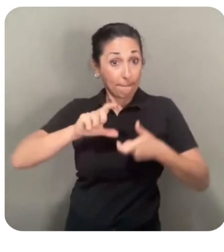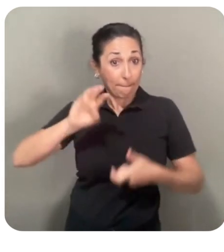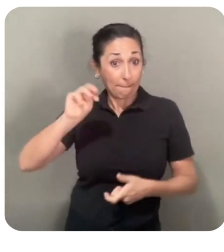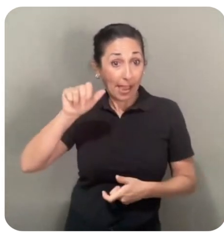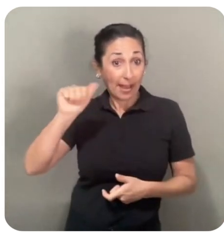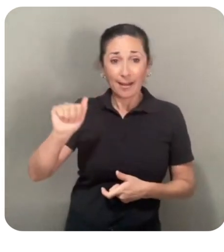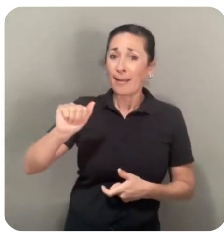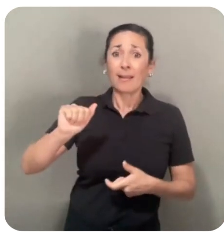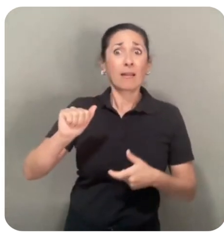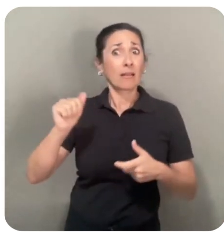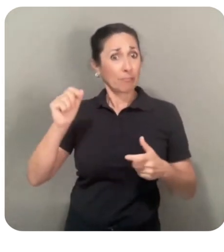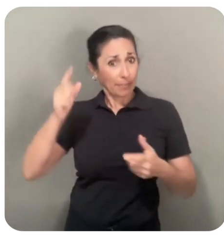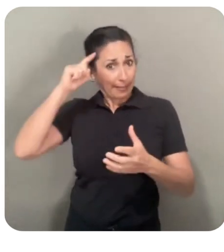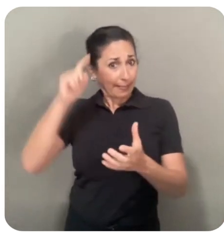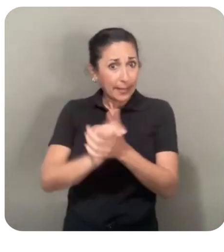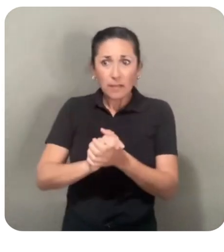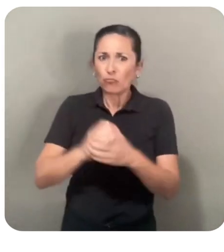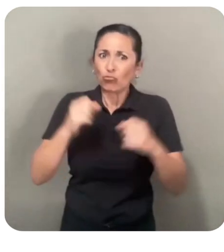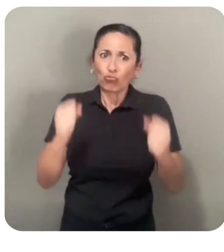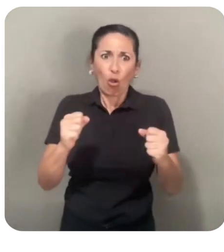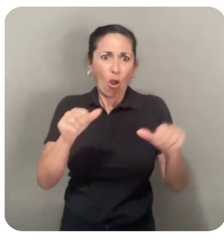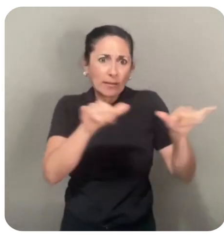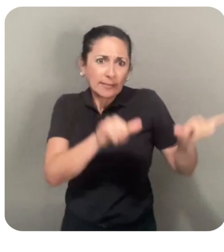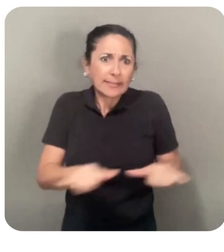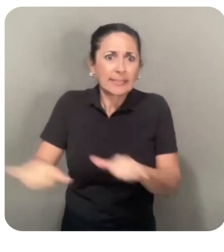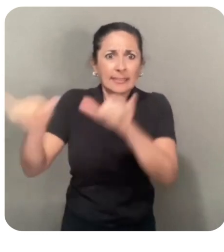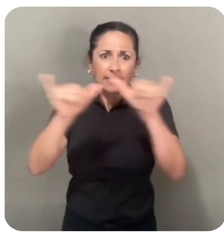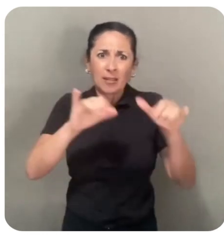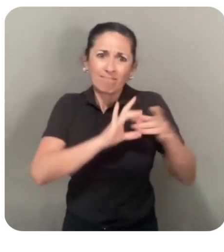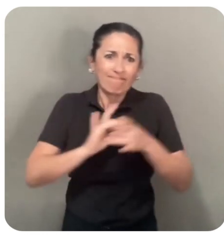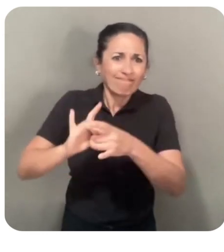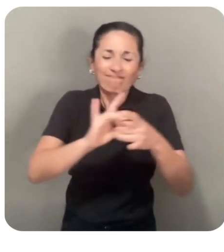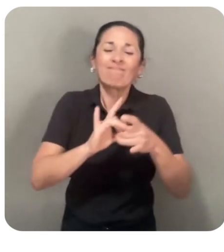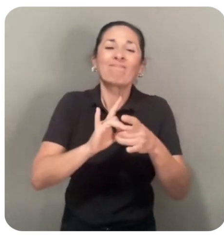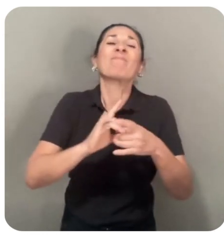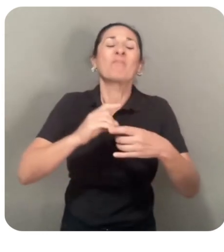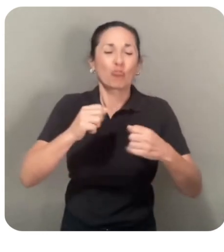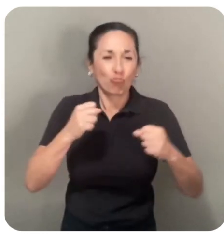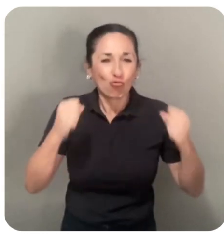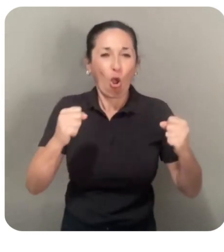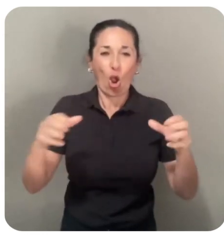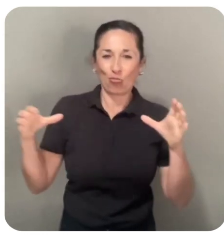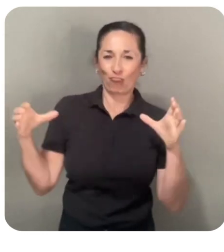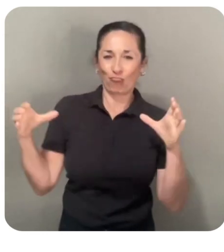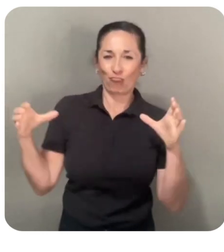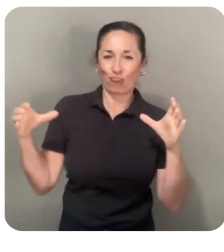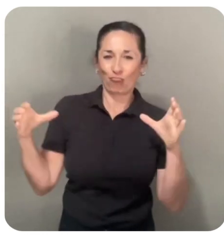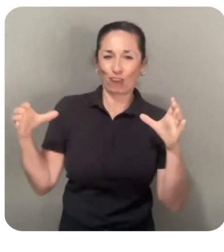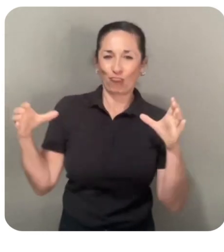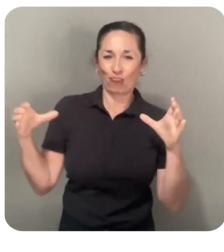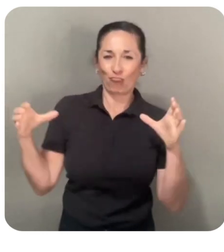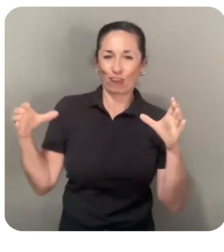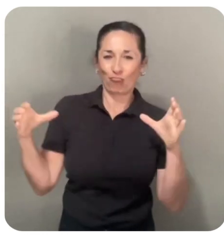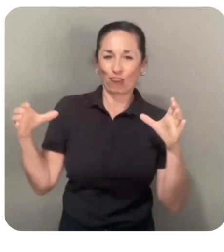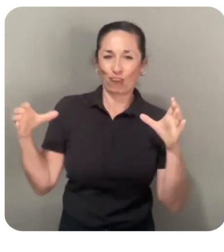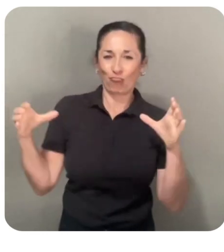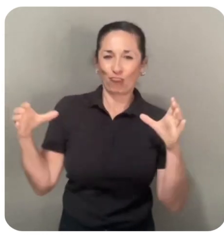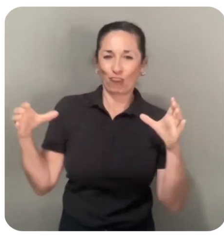ecosystem makes our herd stronger. By sharing our technology, we're fostering collaboration,